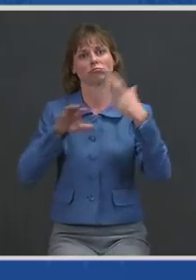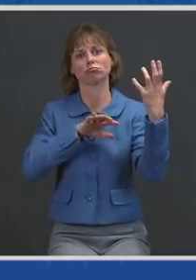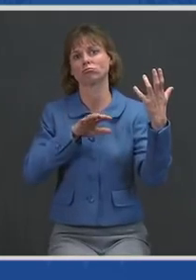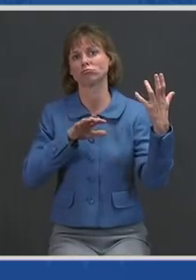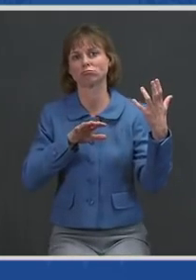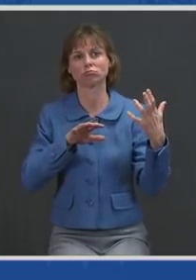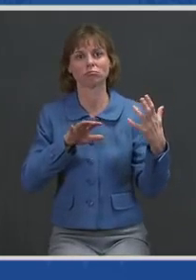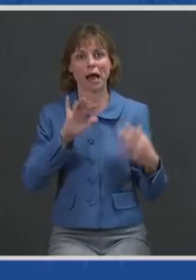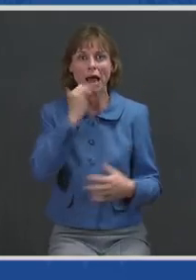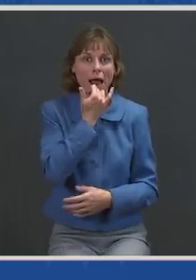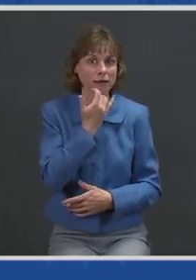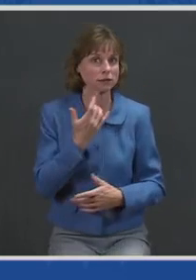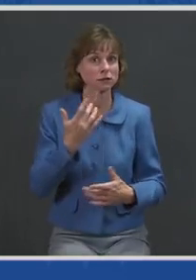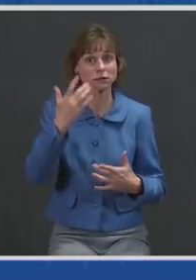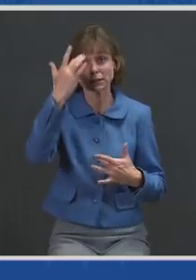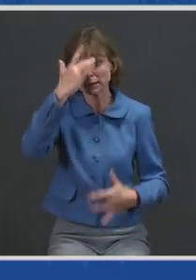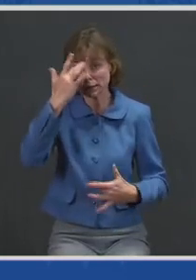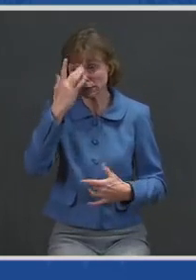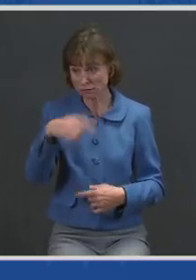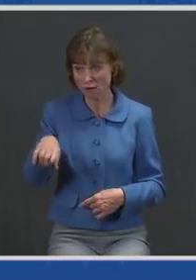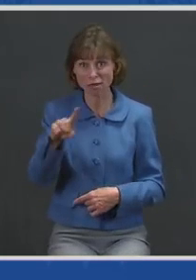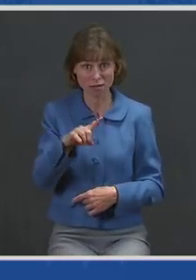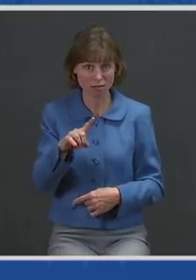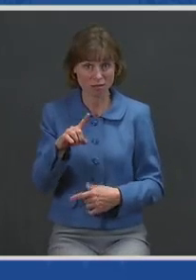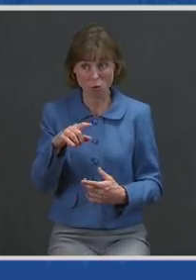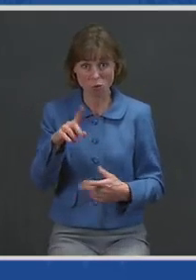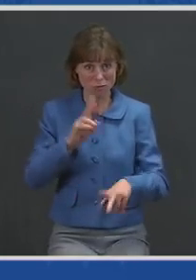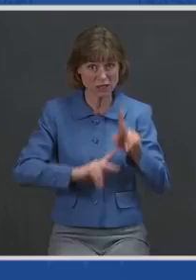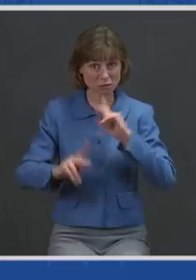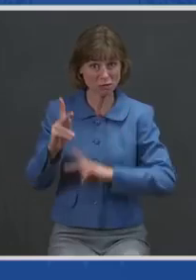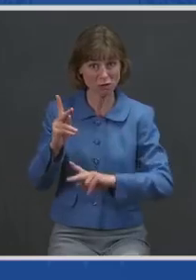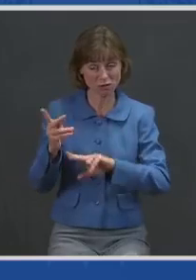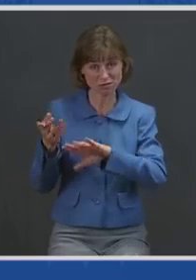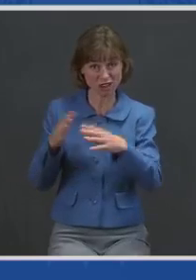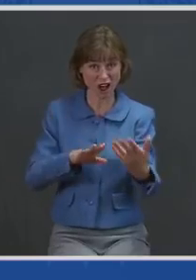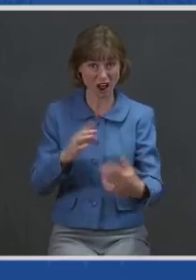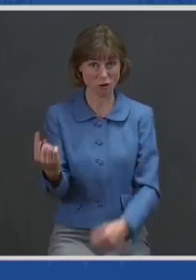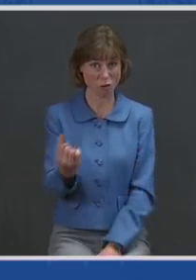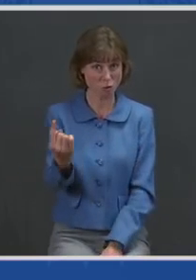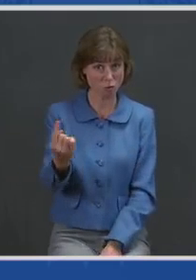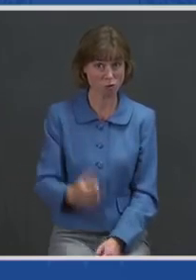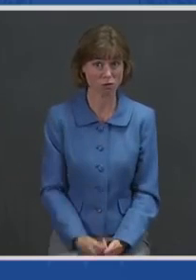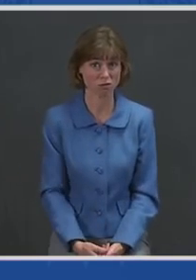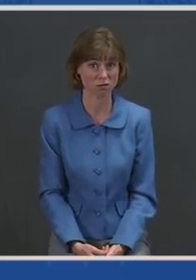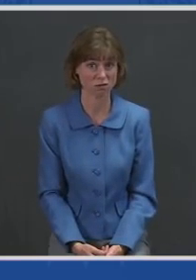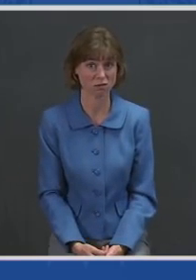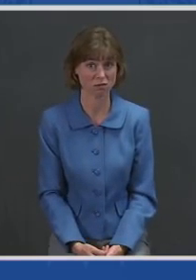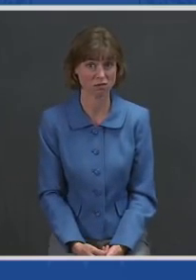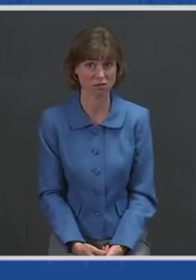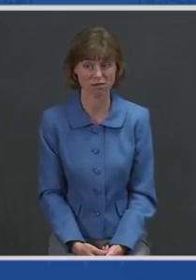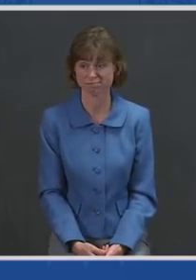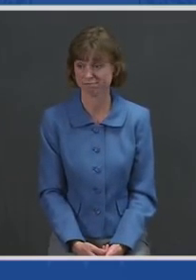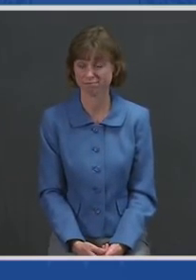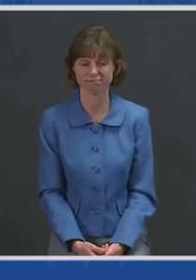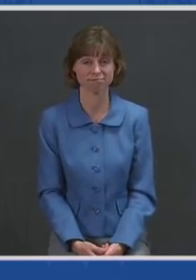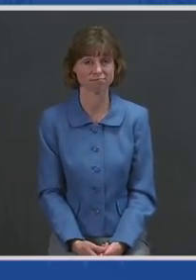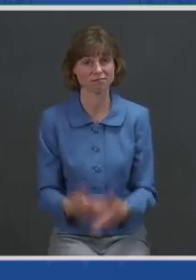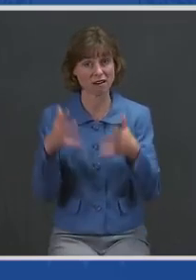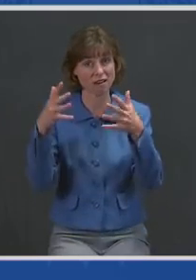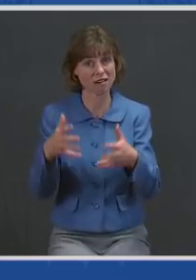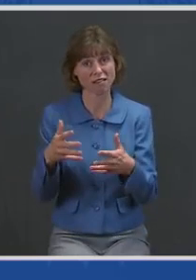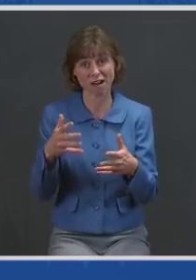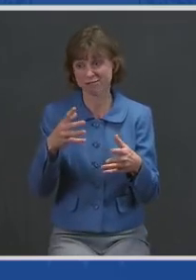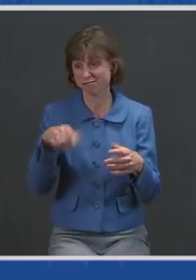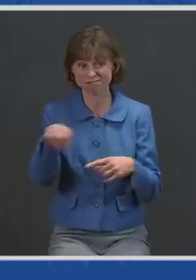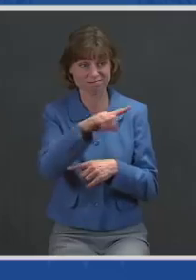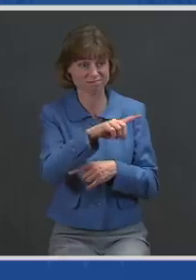disease. They, too, died alone. They, too, leave behind loved ones who are